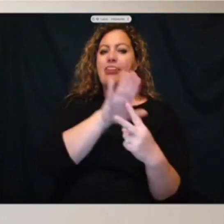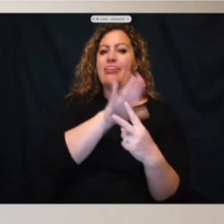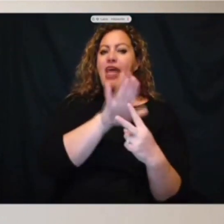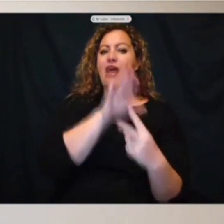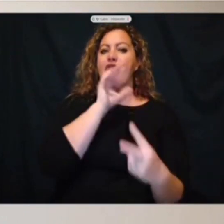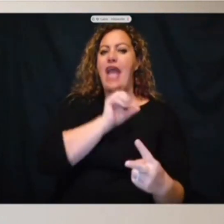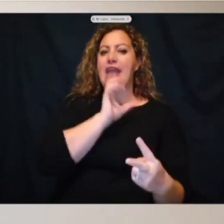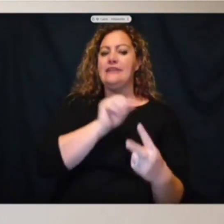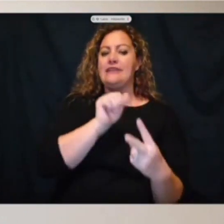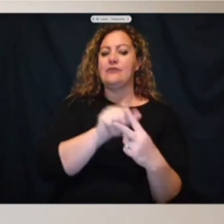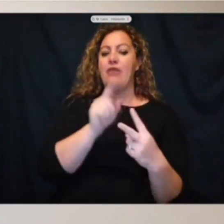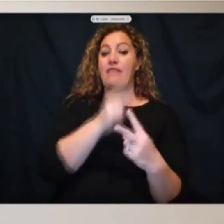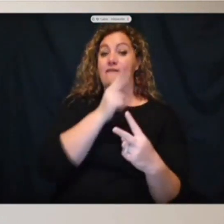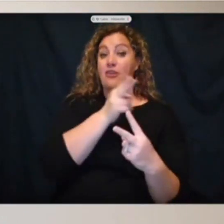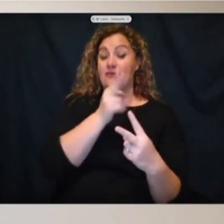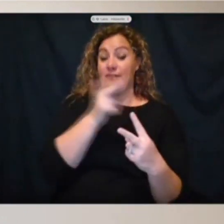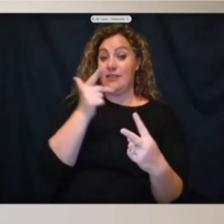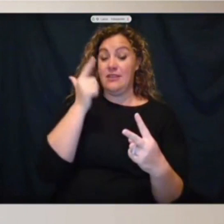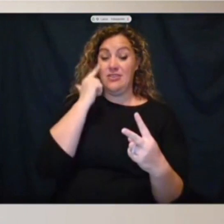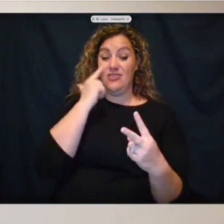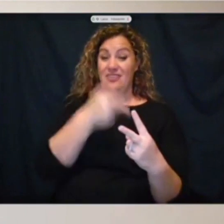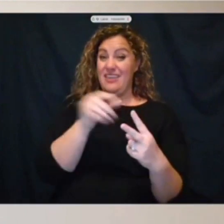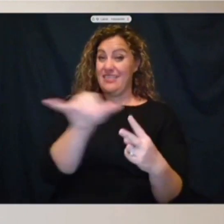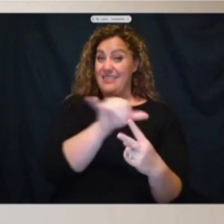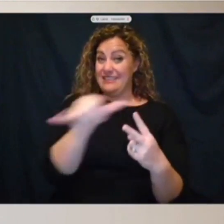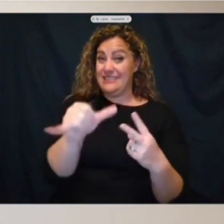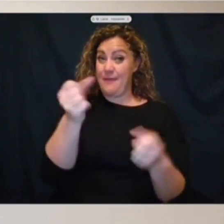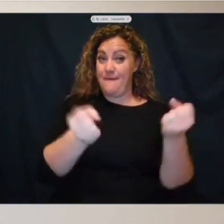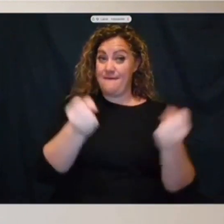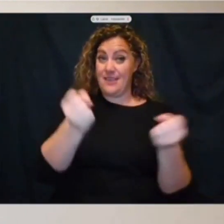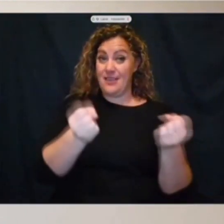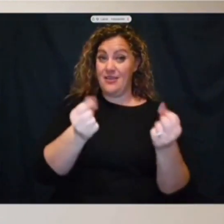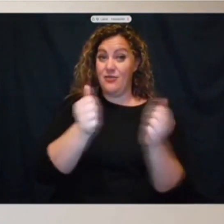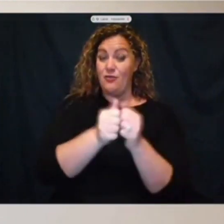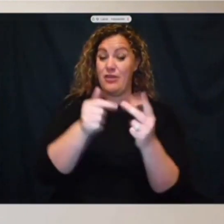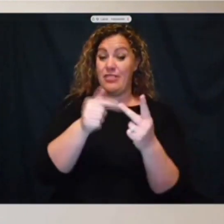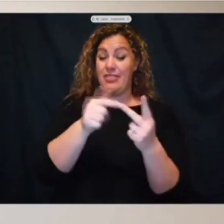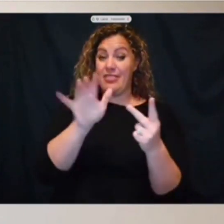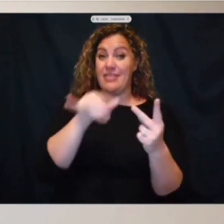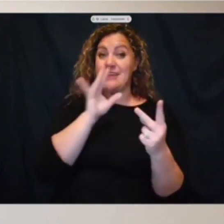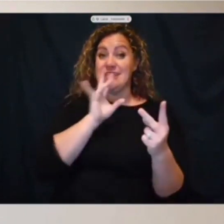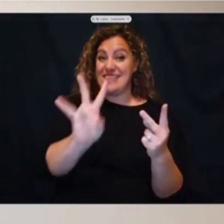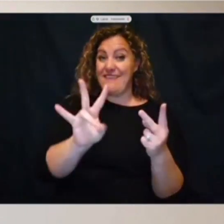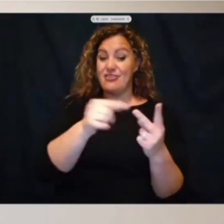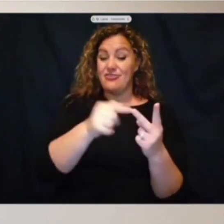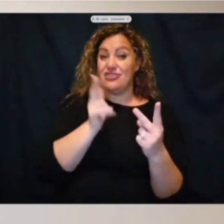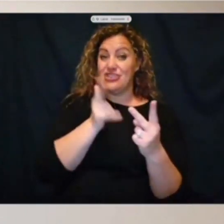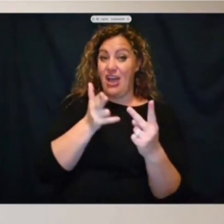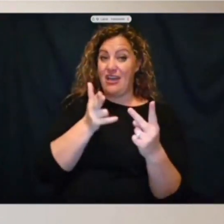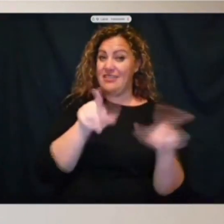vehicle went to where the seven-year-old was shot?